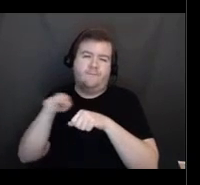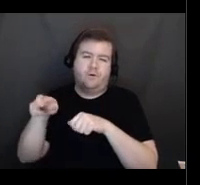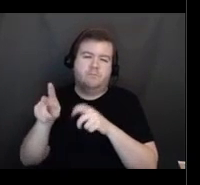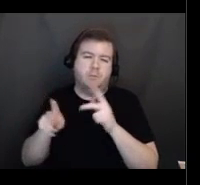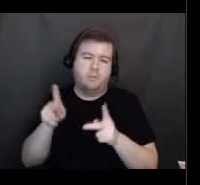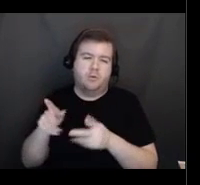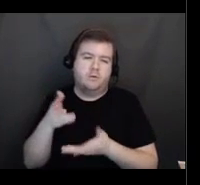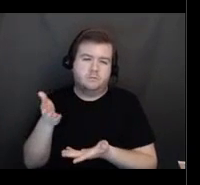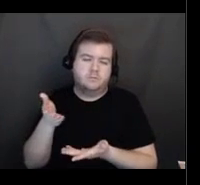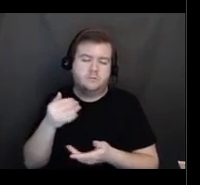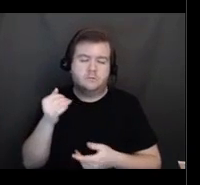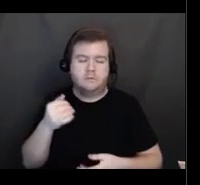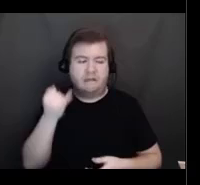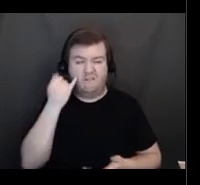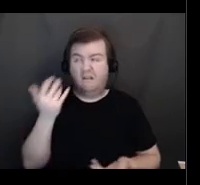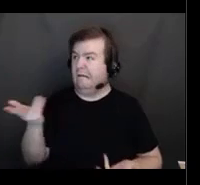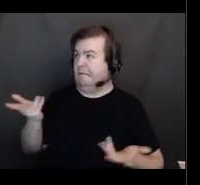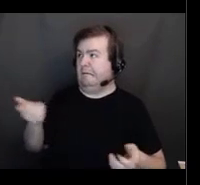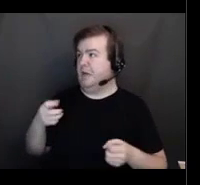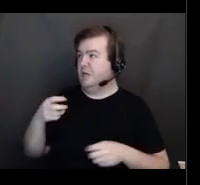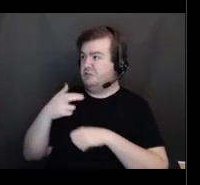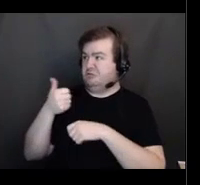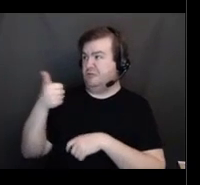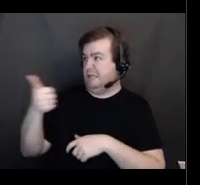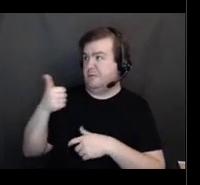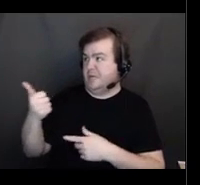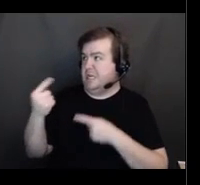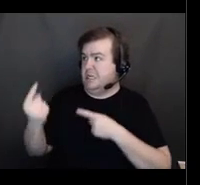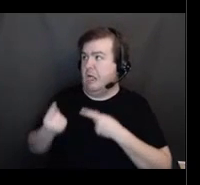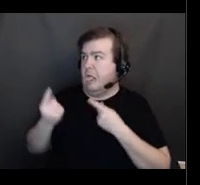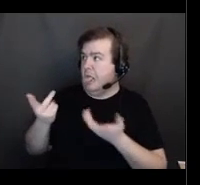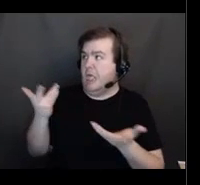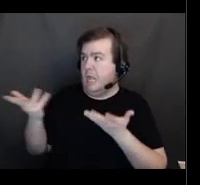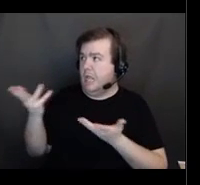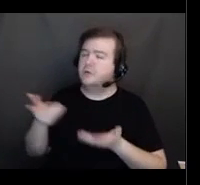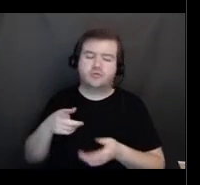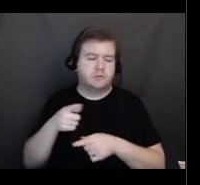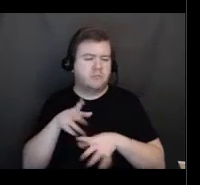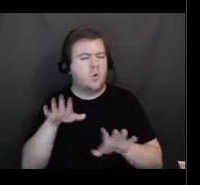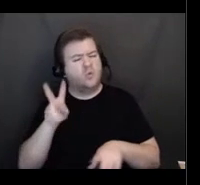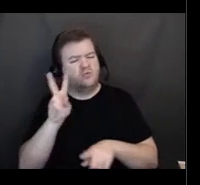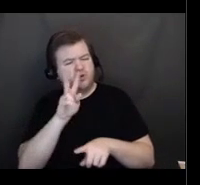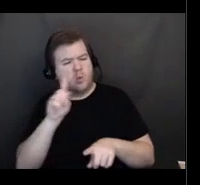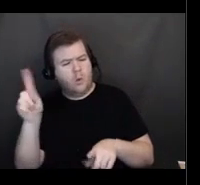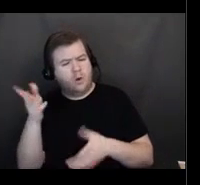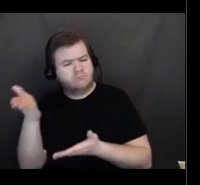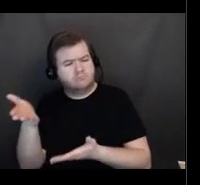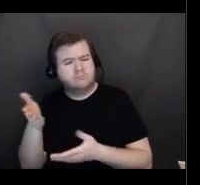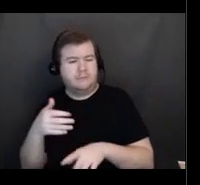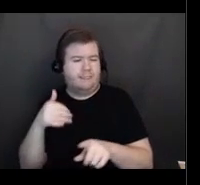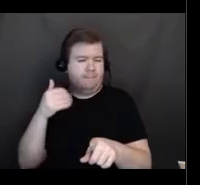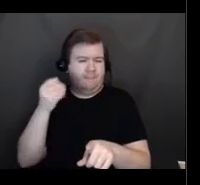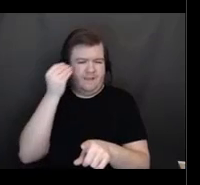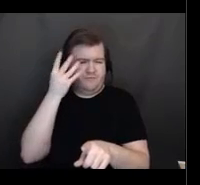And that link you can see right here is on the bottom of the screen here.